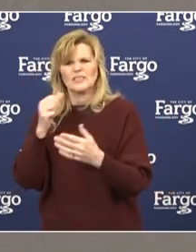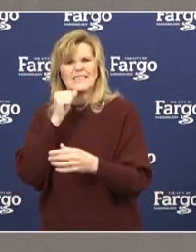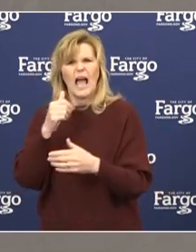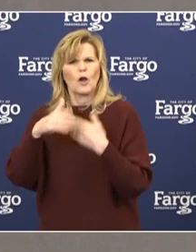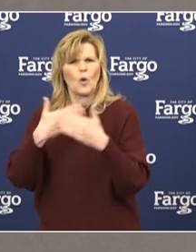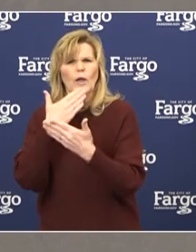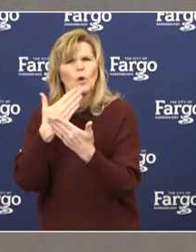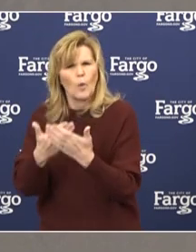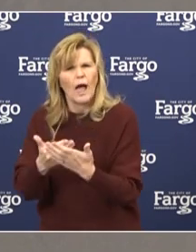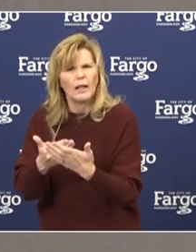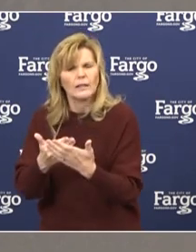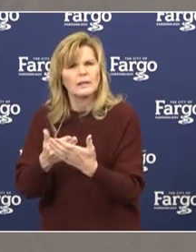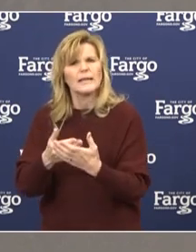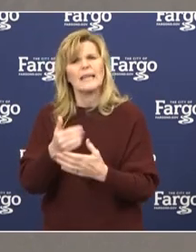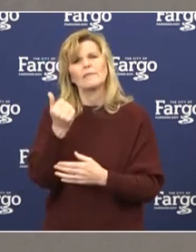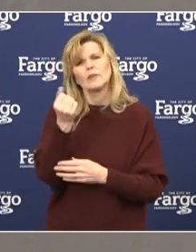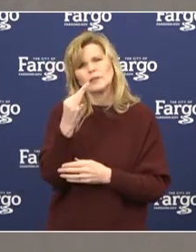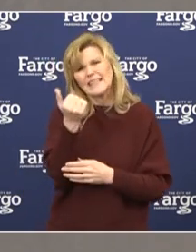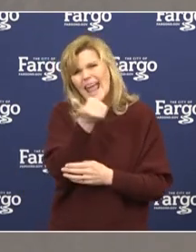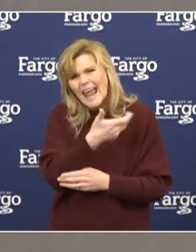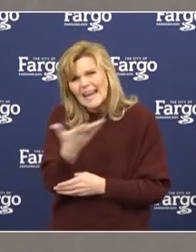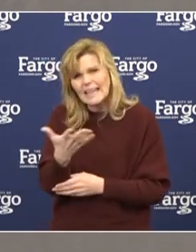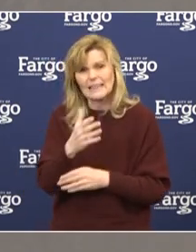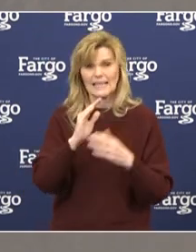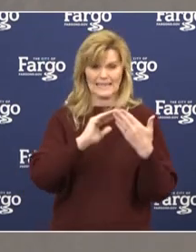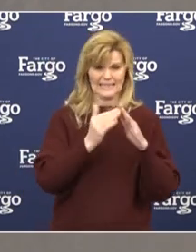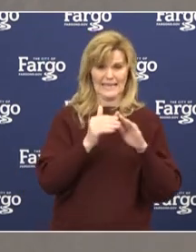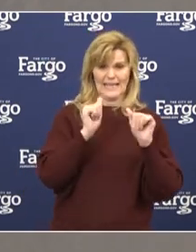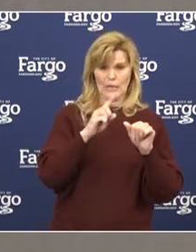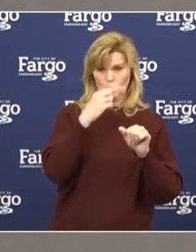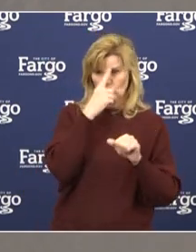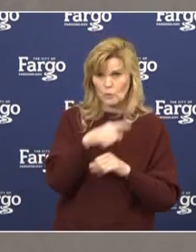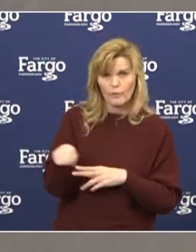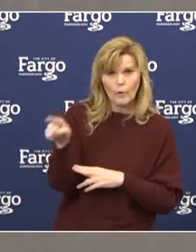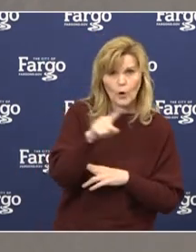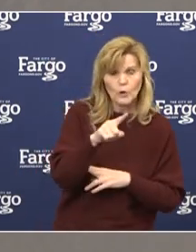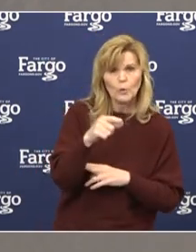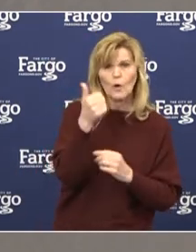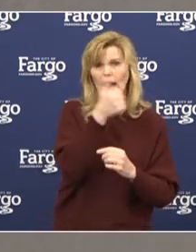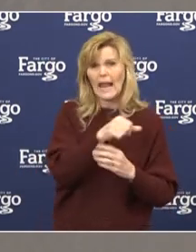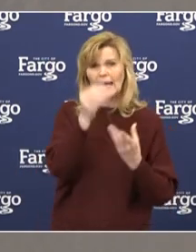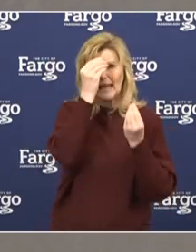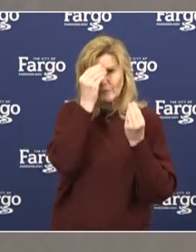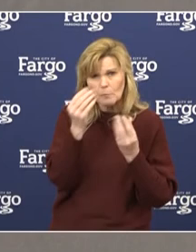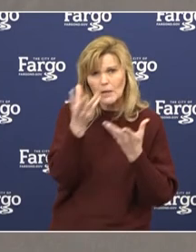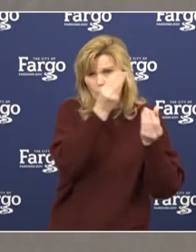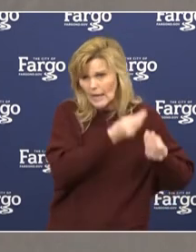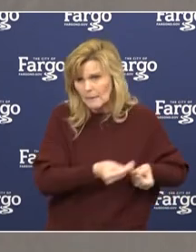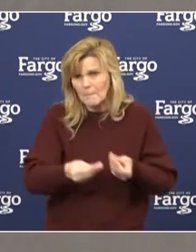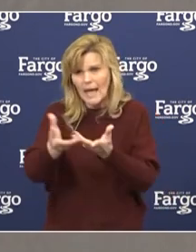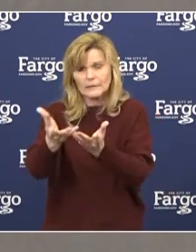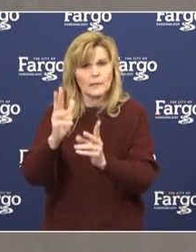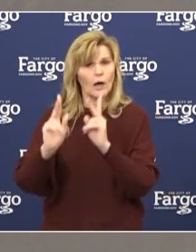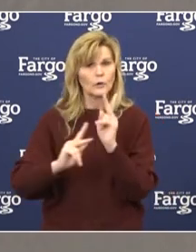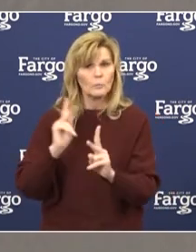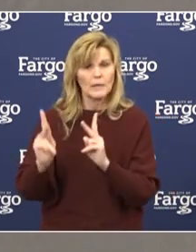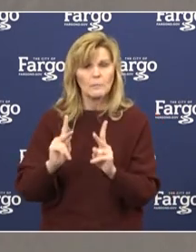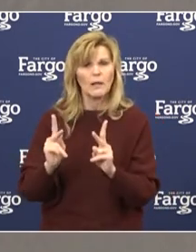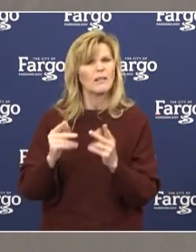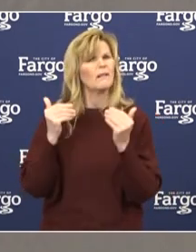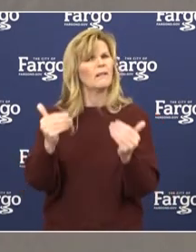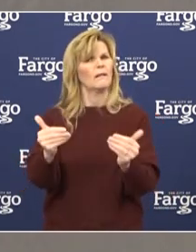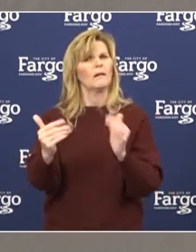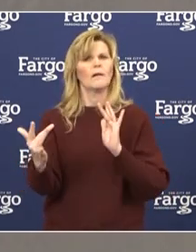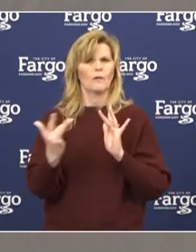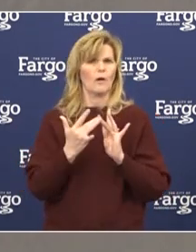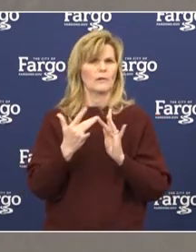that the city can do as well as any information that I can pass on to folks that would be